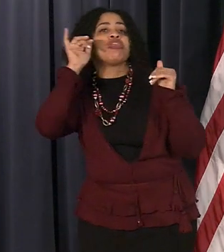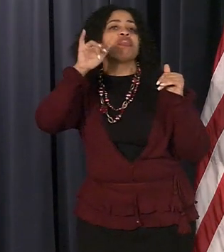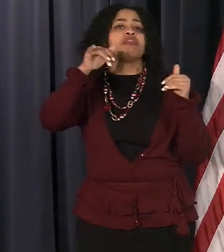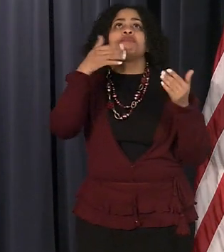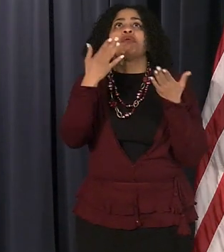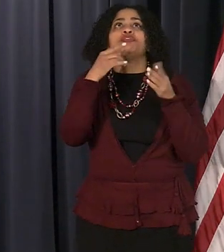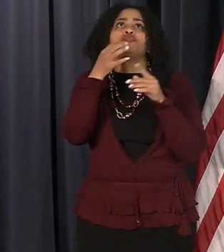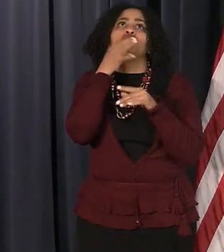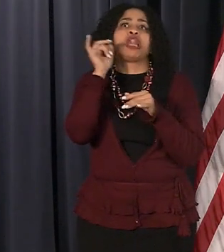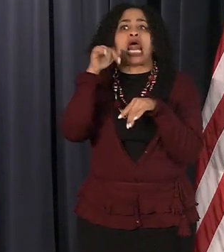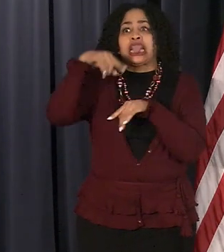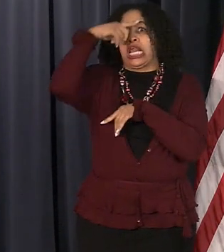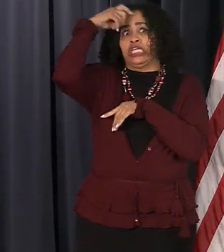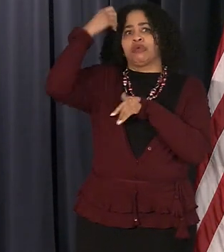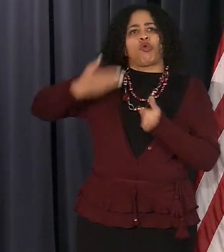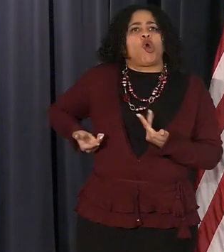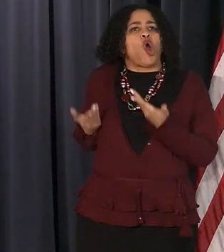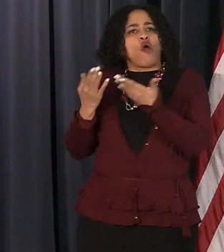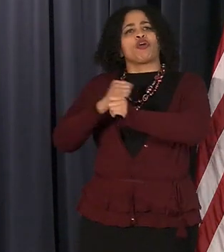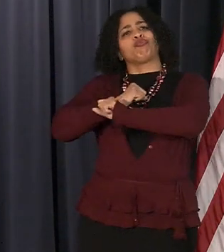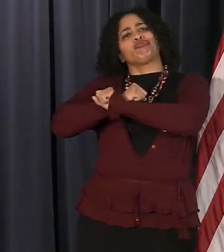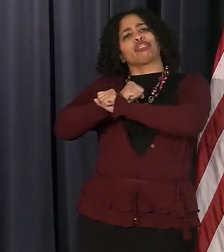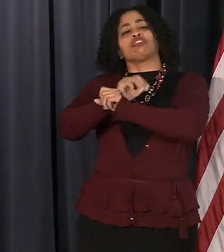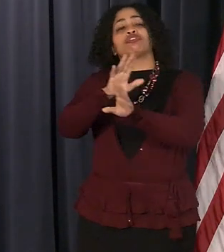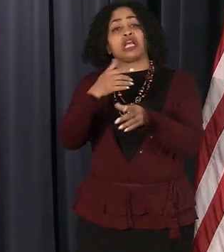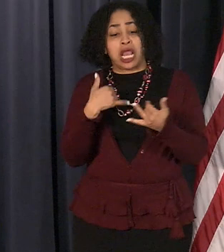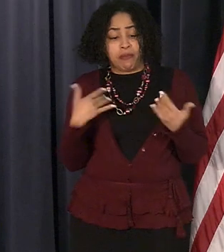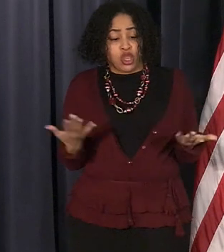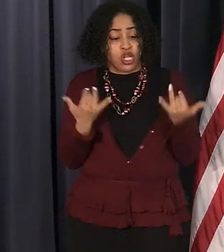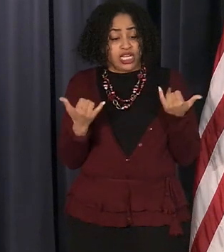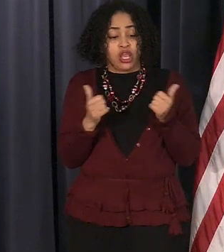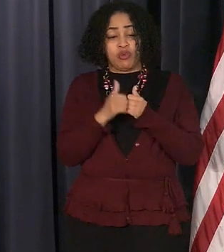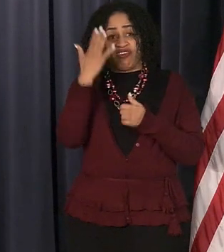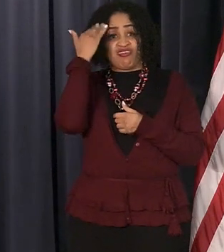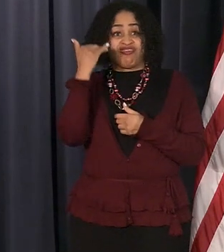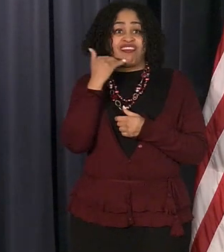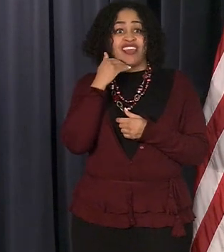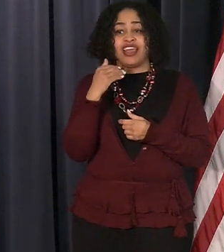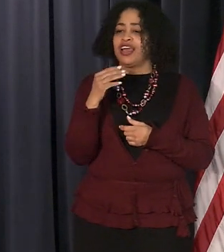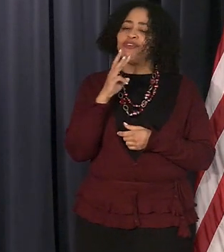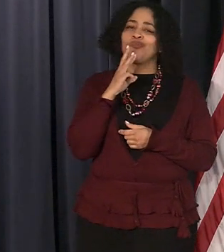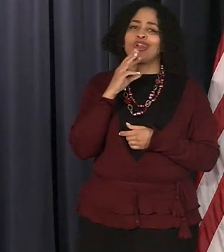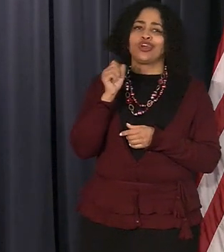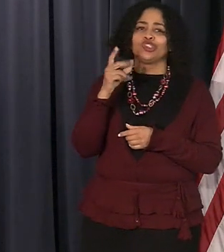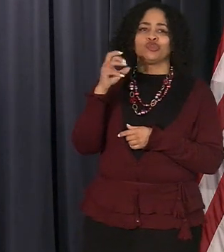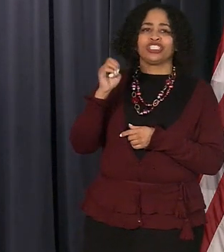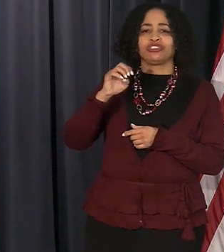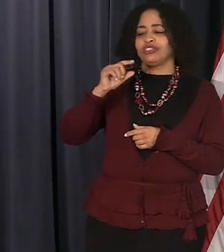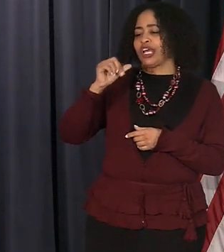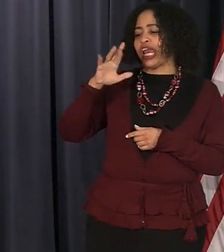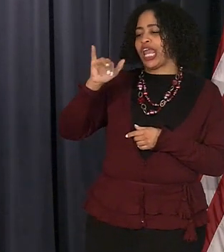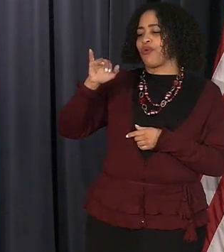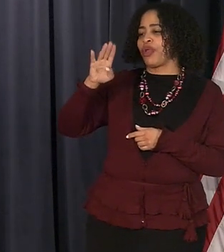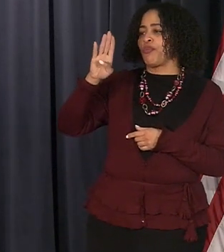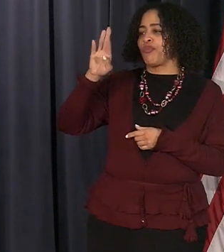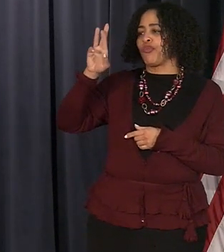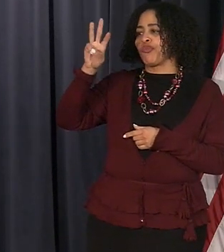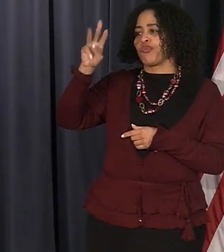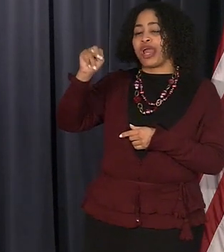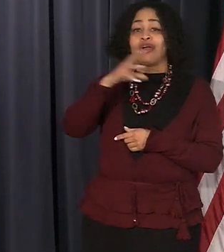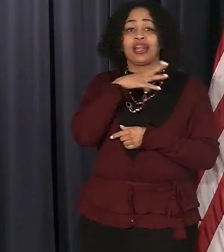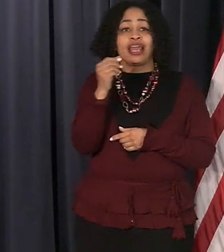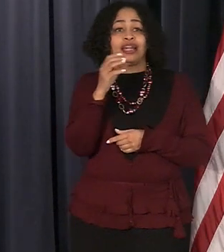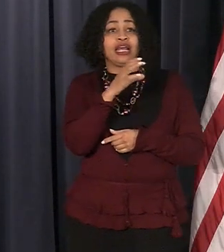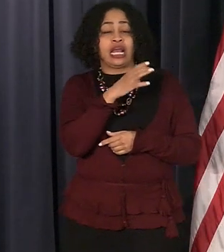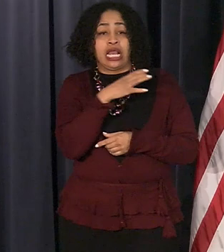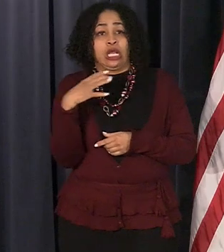early as this summer offering some protection so i'm joined today by the head of the right water and sewer department gary brown and the council member from a district